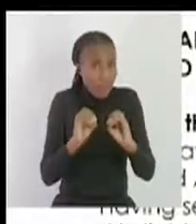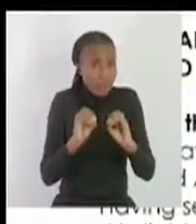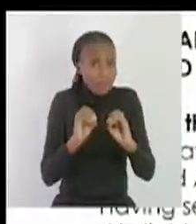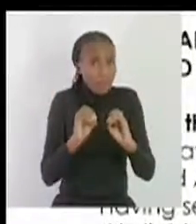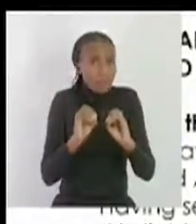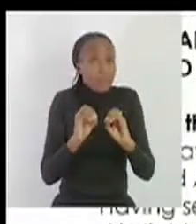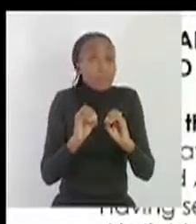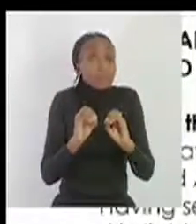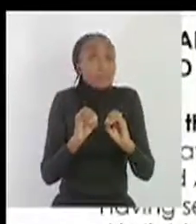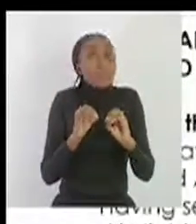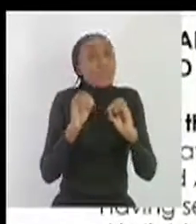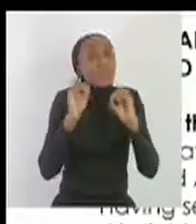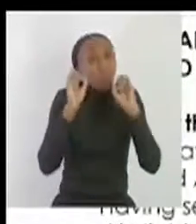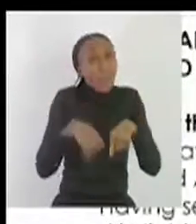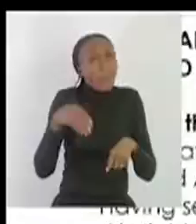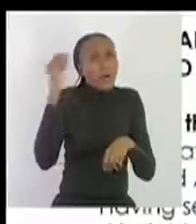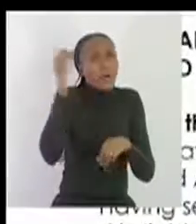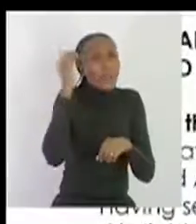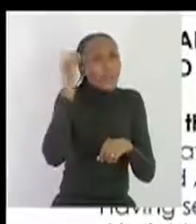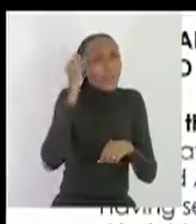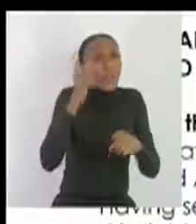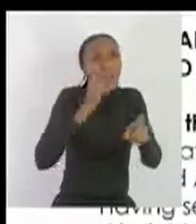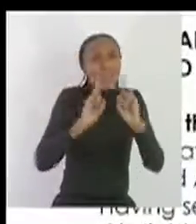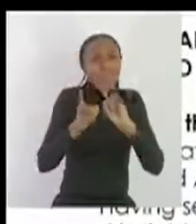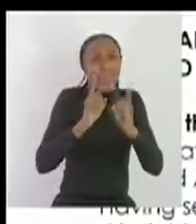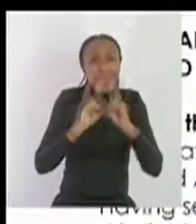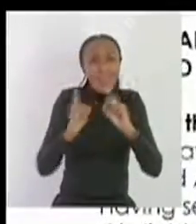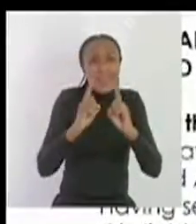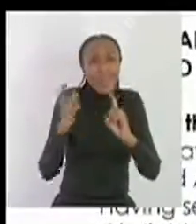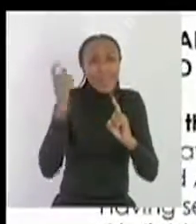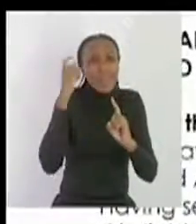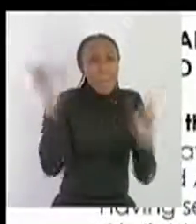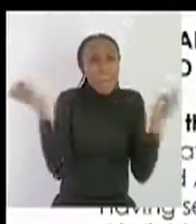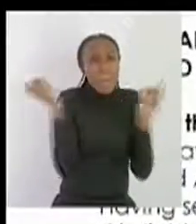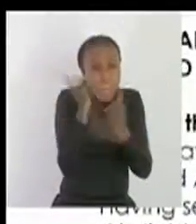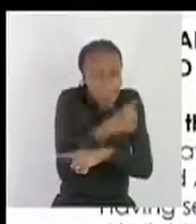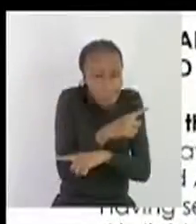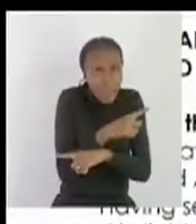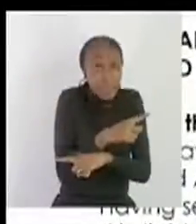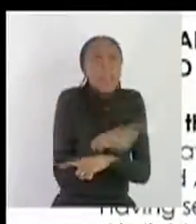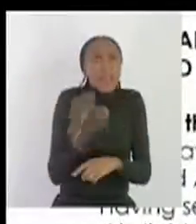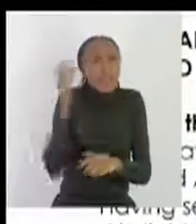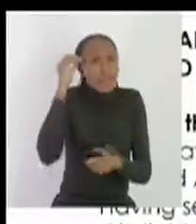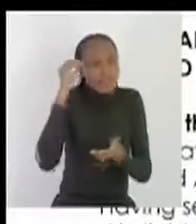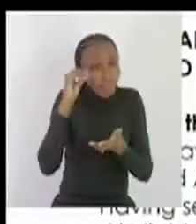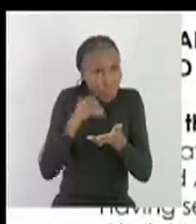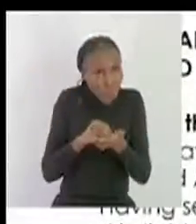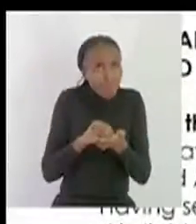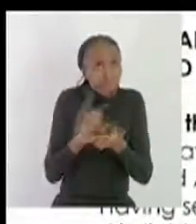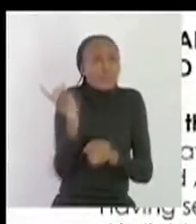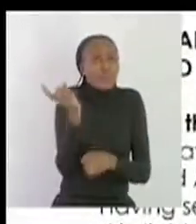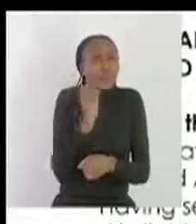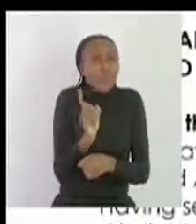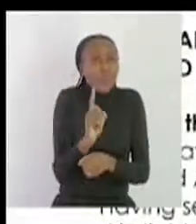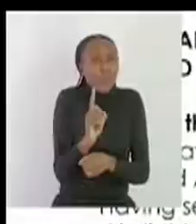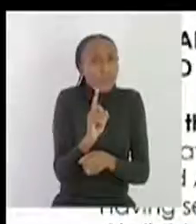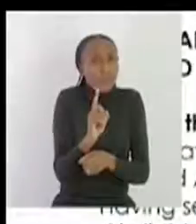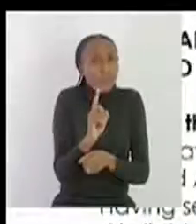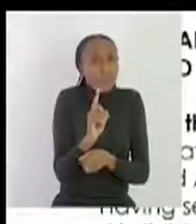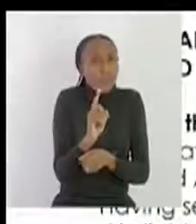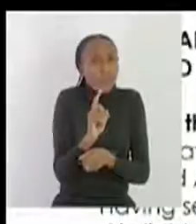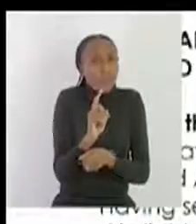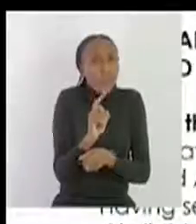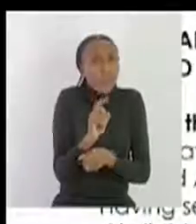as it says you must be able to discuss the myth and then taboos around HIV and AIDS since it's a